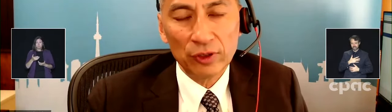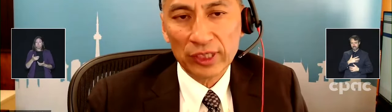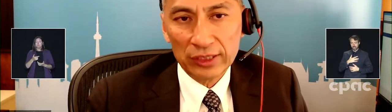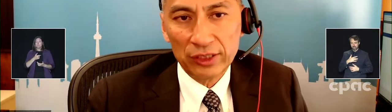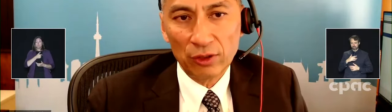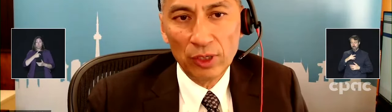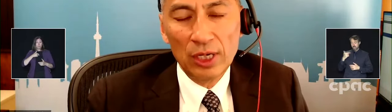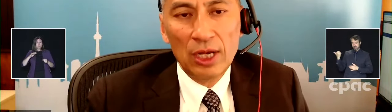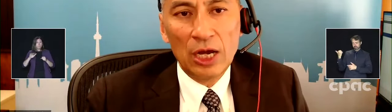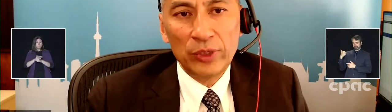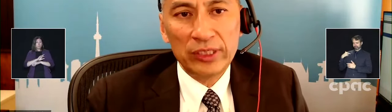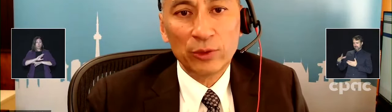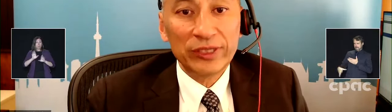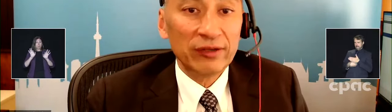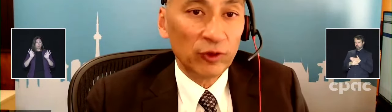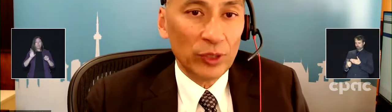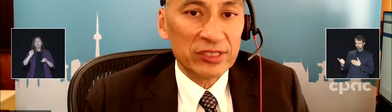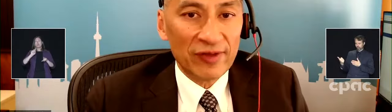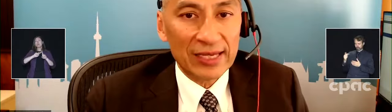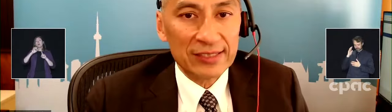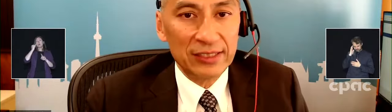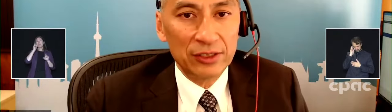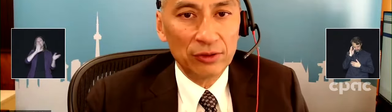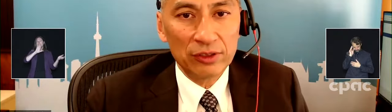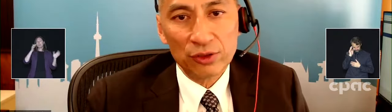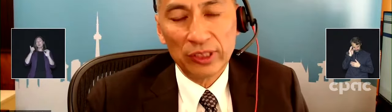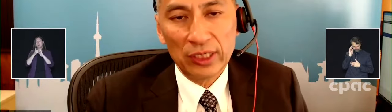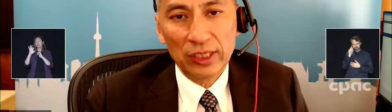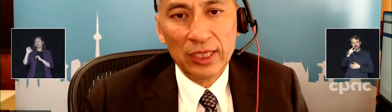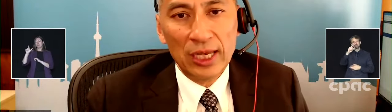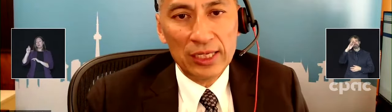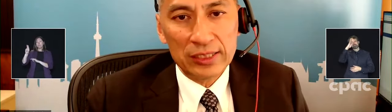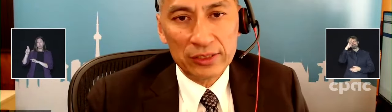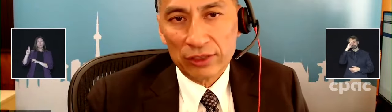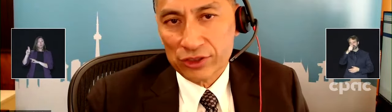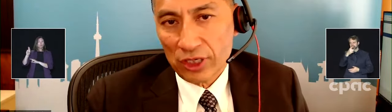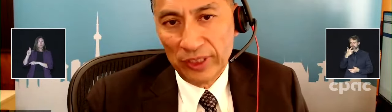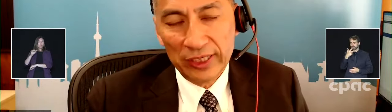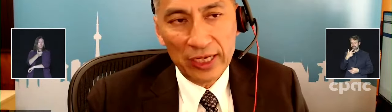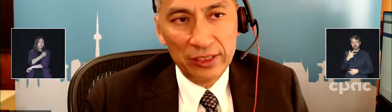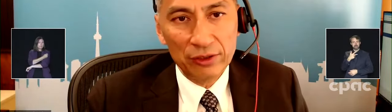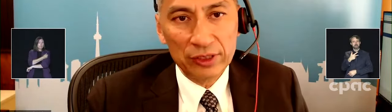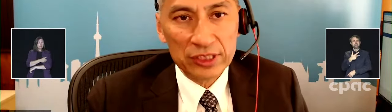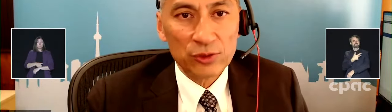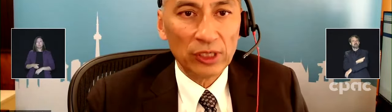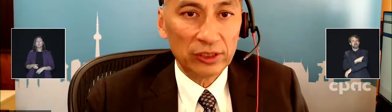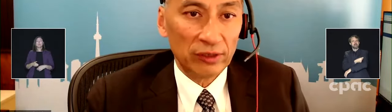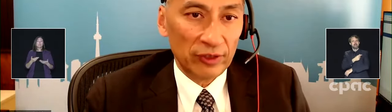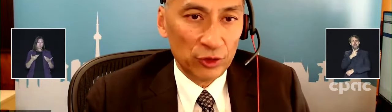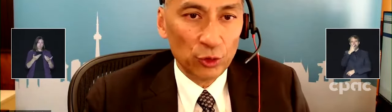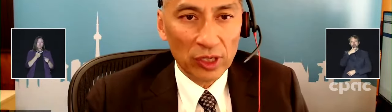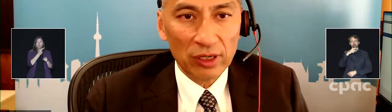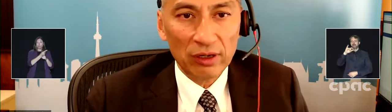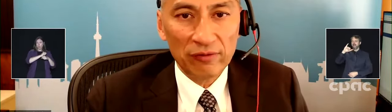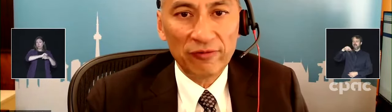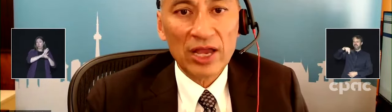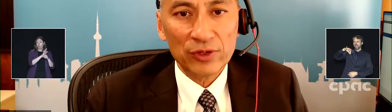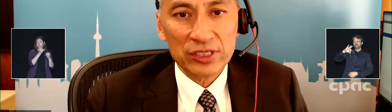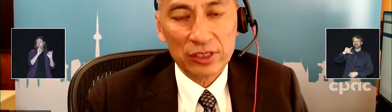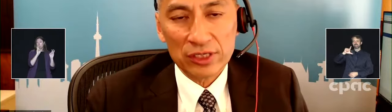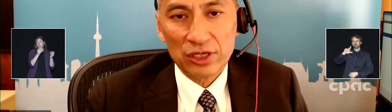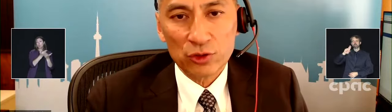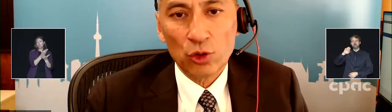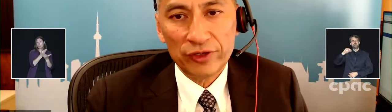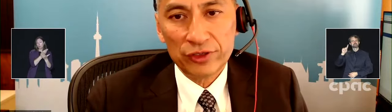how we deal with the influenza vaccine, certainly as Dr. Sharma indicated, this is a relatively new virus,